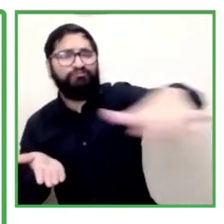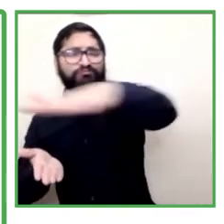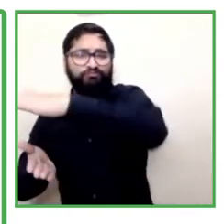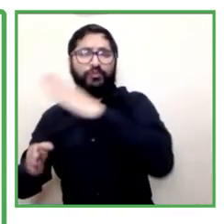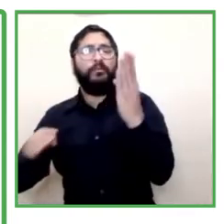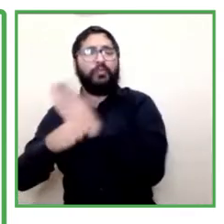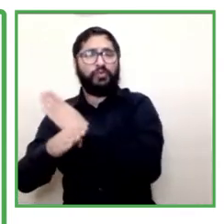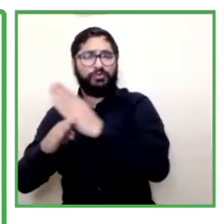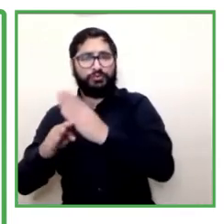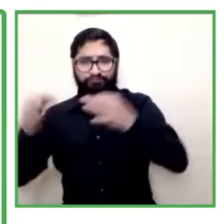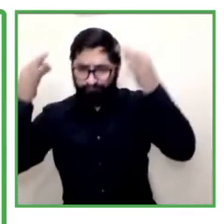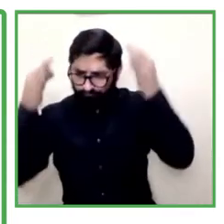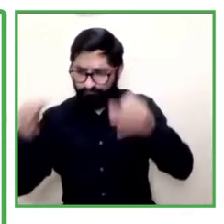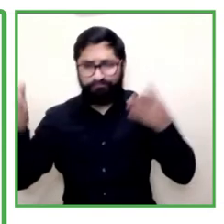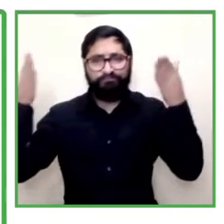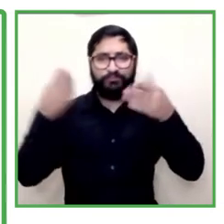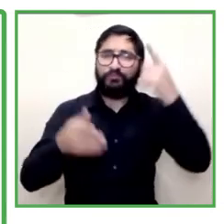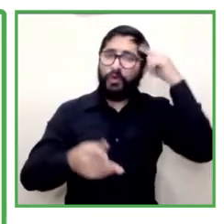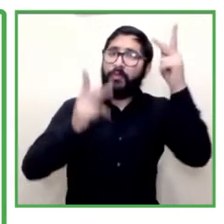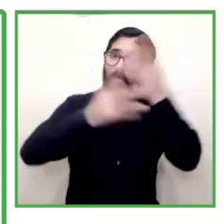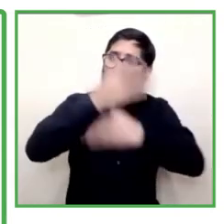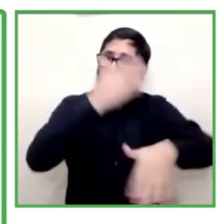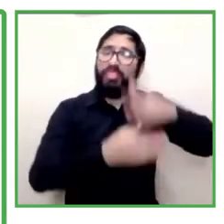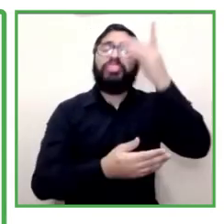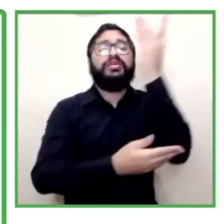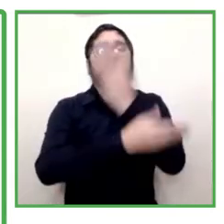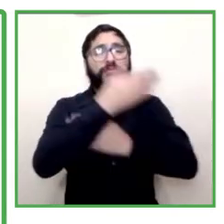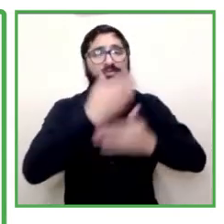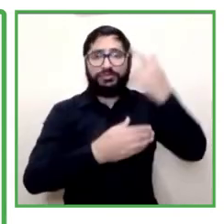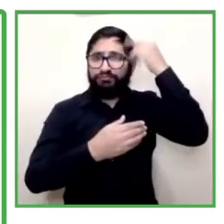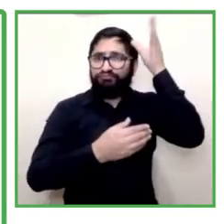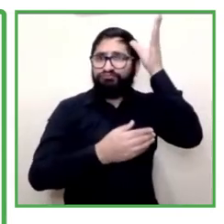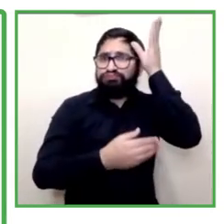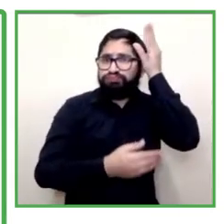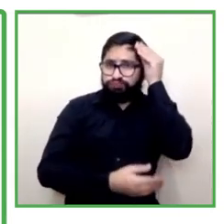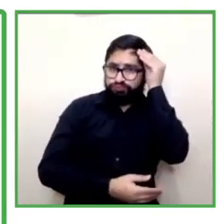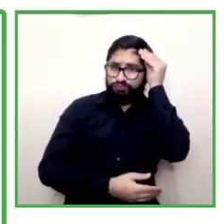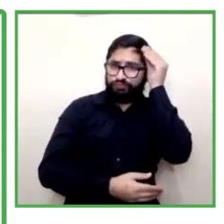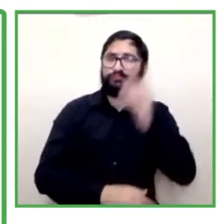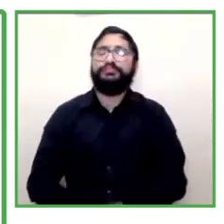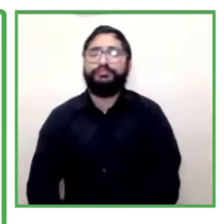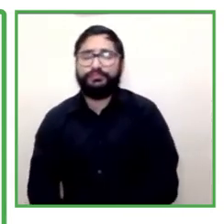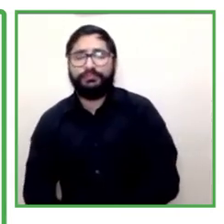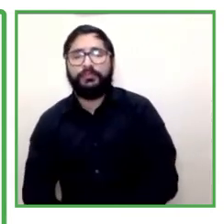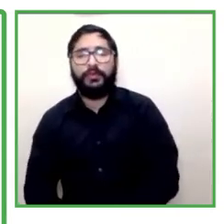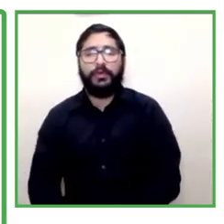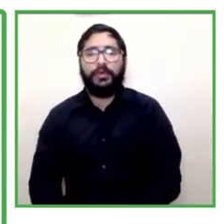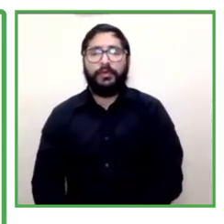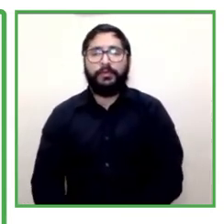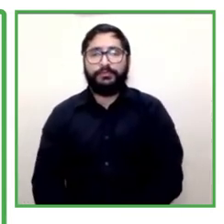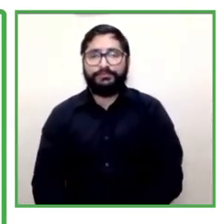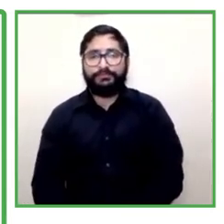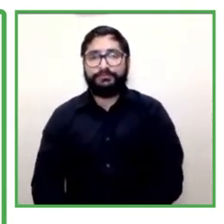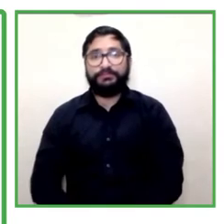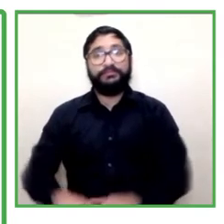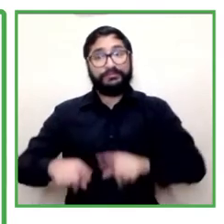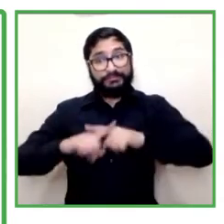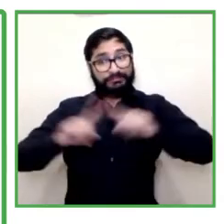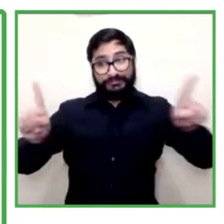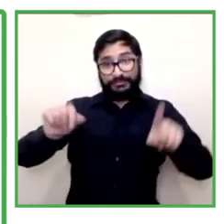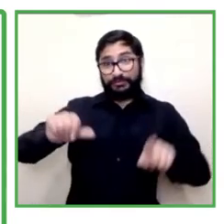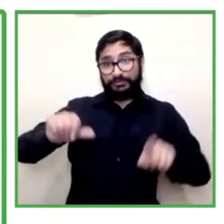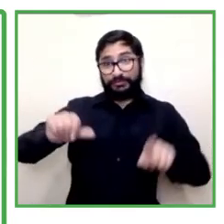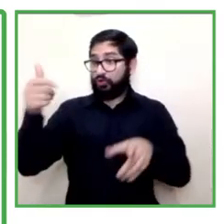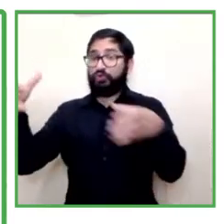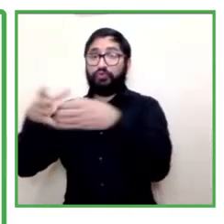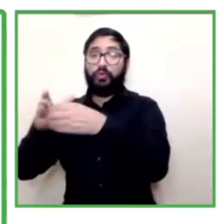for people with different disabilities this has allowed us to mobilize and define different